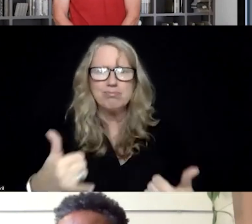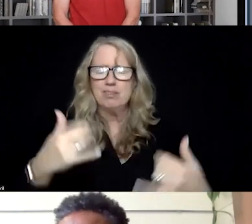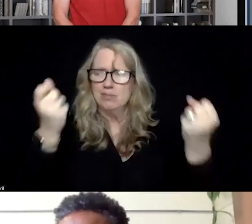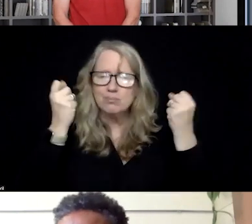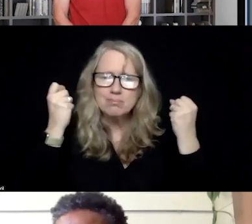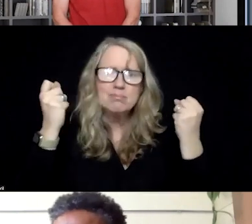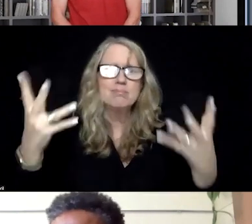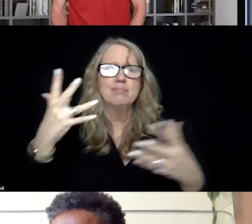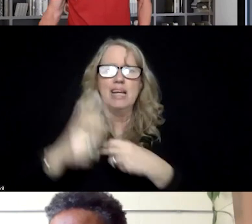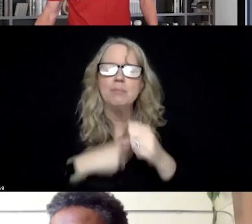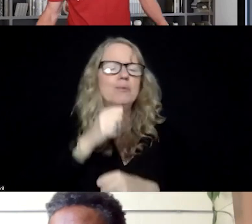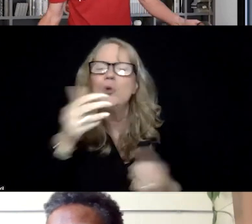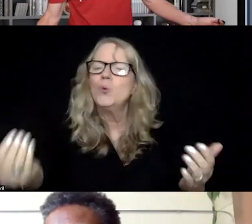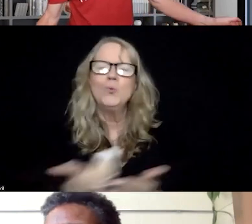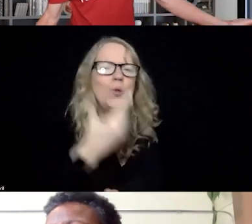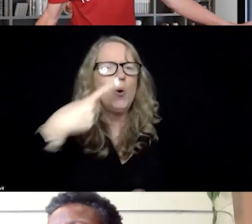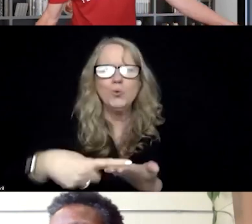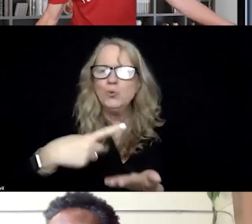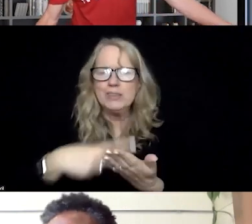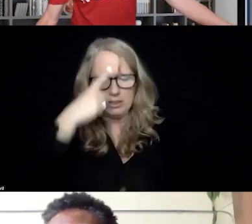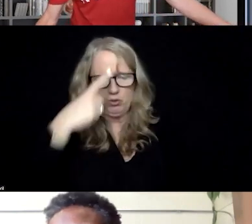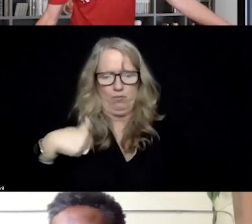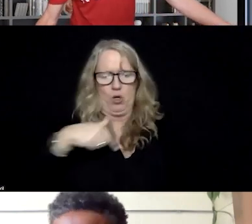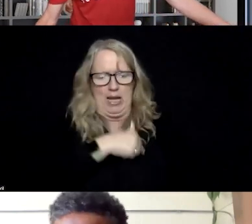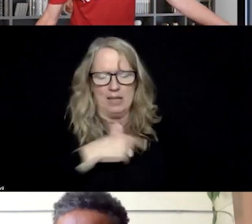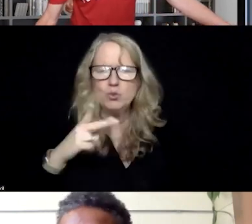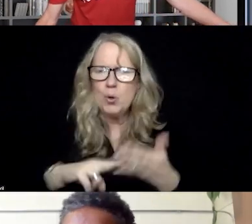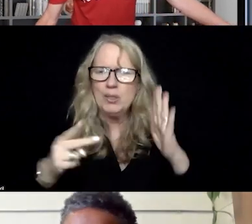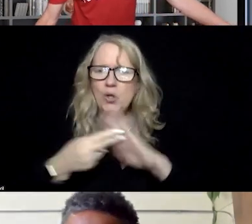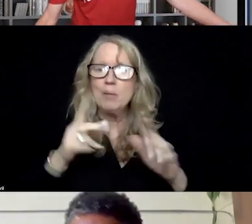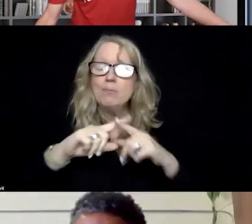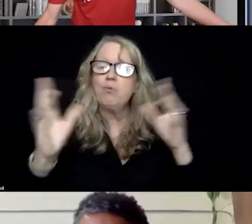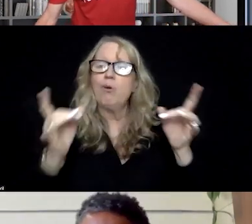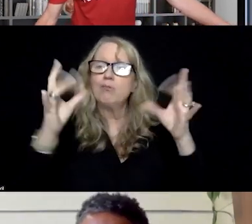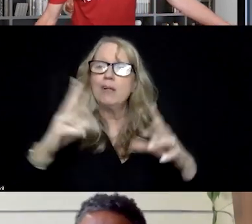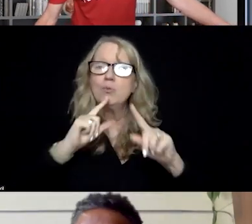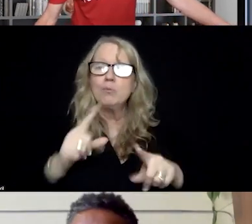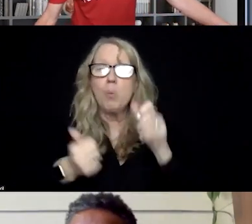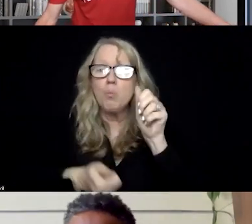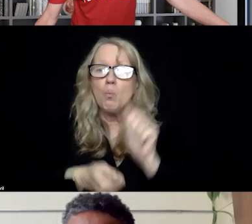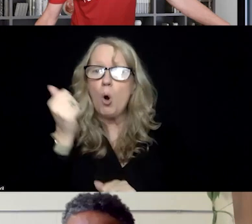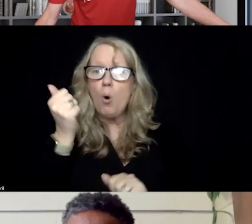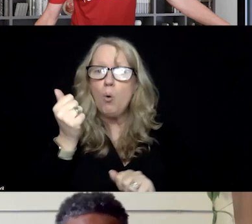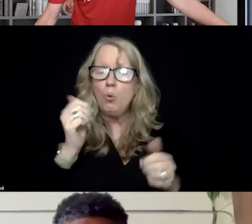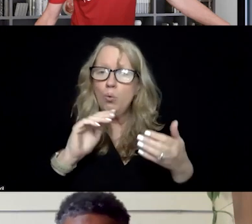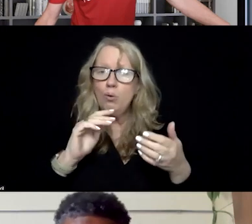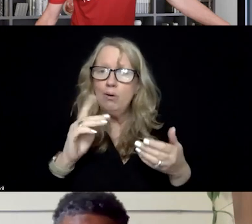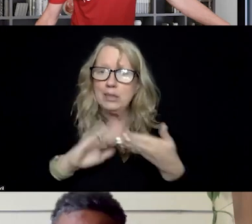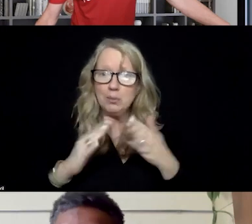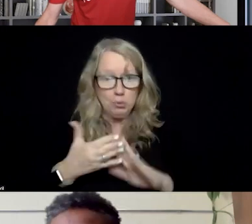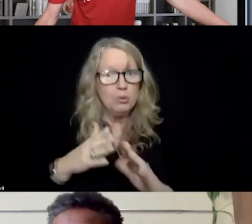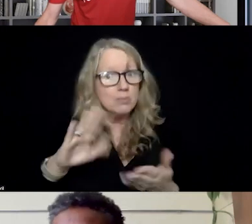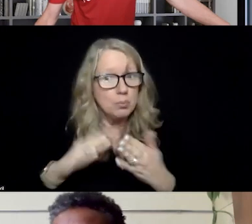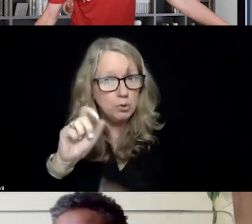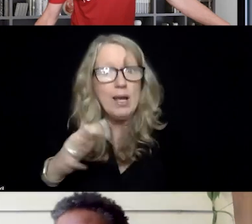so these are no new discussions for us. So in terms of crisis response in most of these communities, communities of